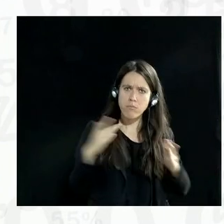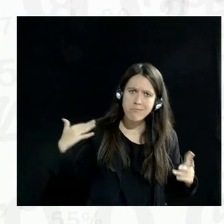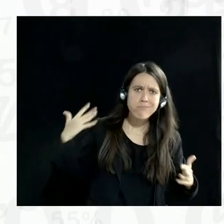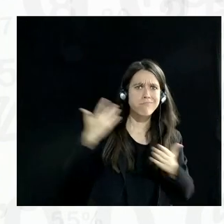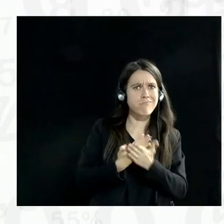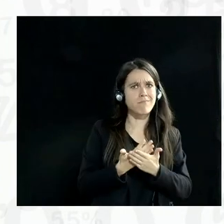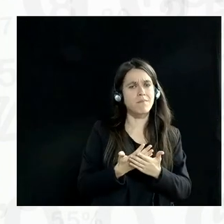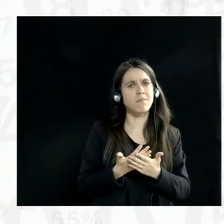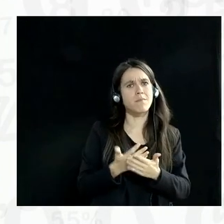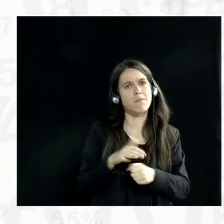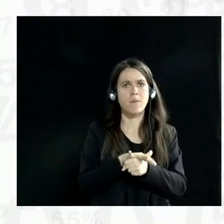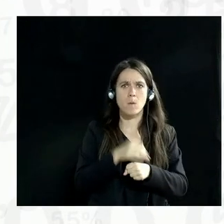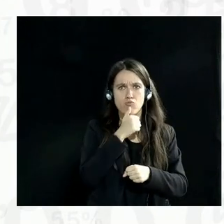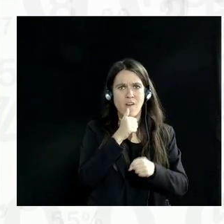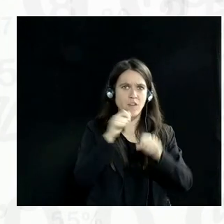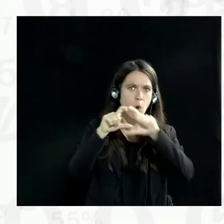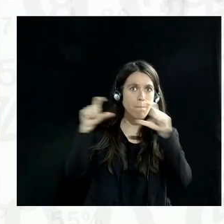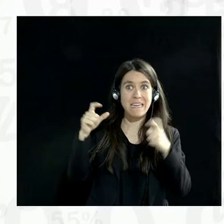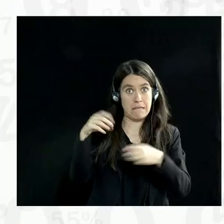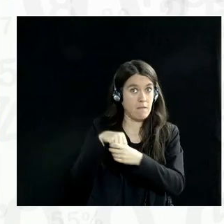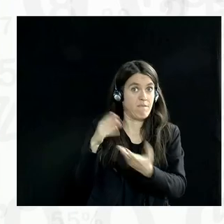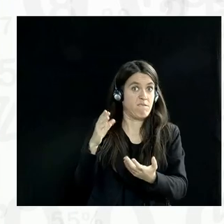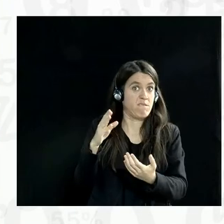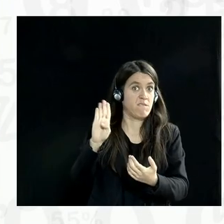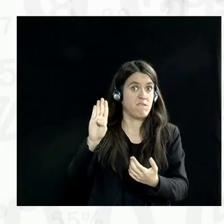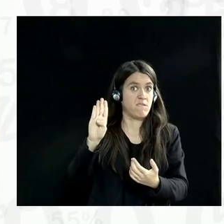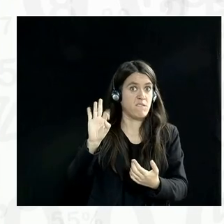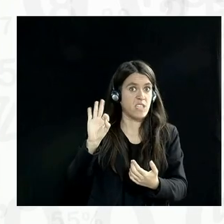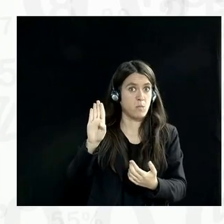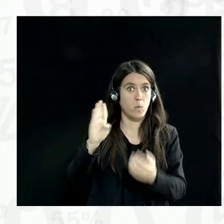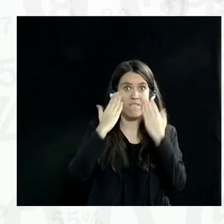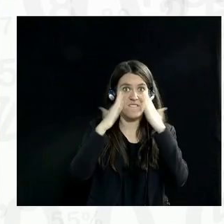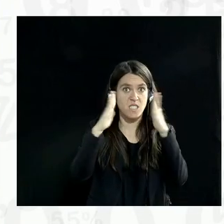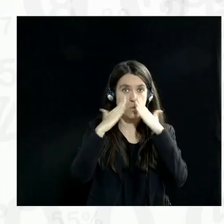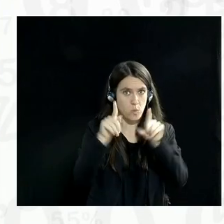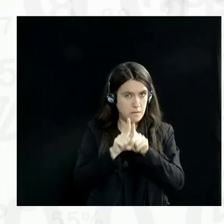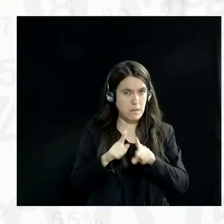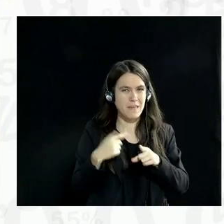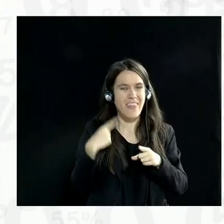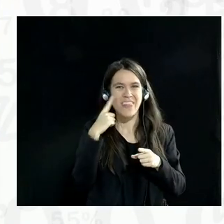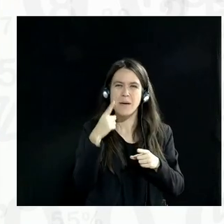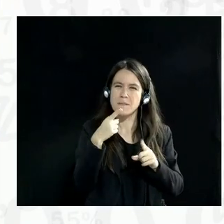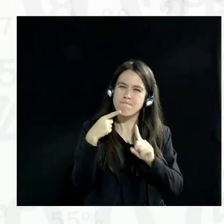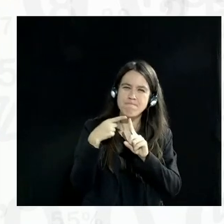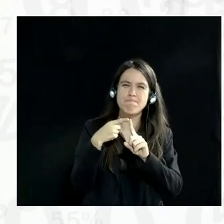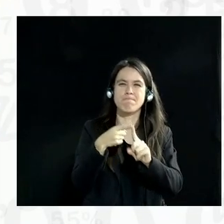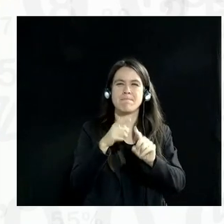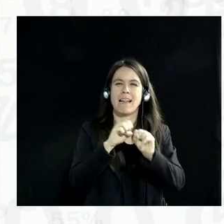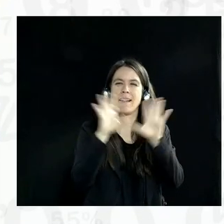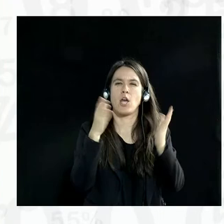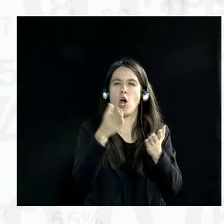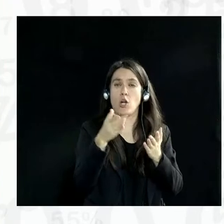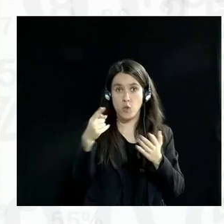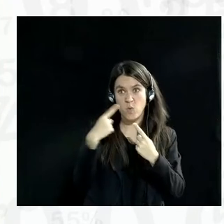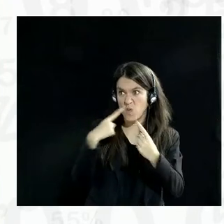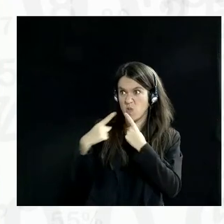in the private companies, including Facebook, is, is points a really significant way forward for exactly what you're